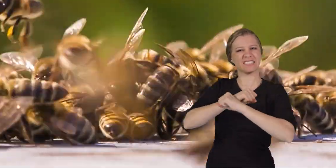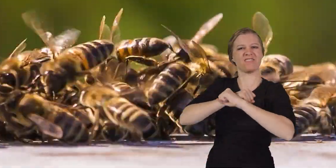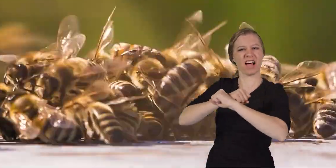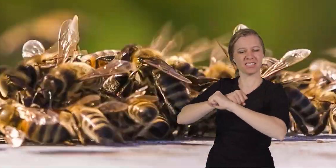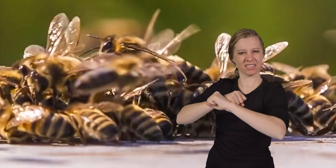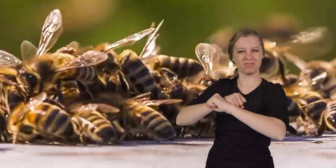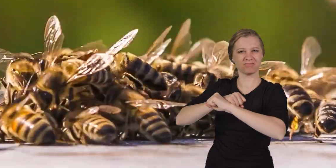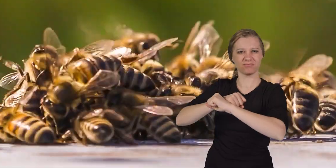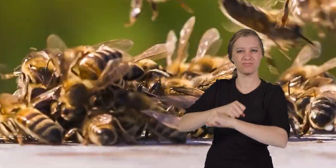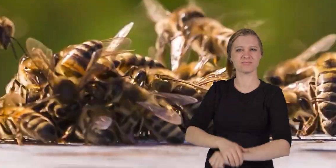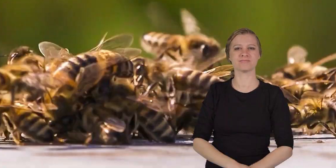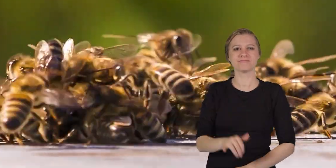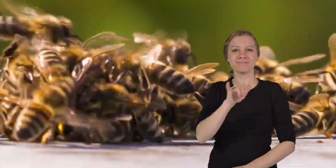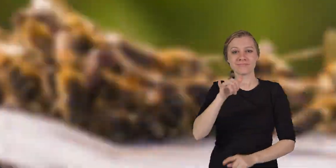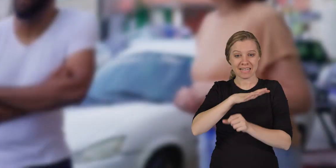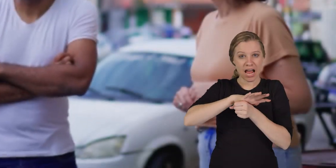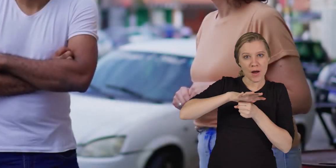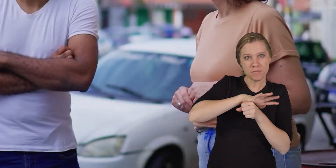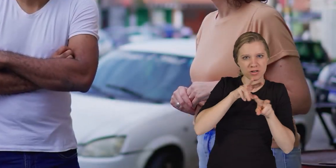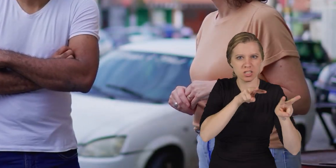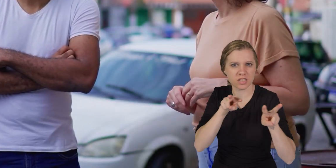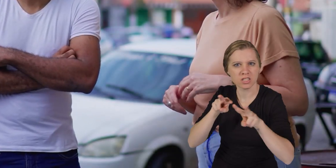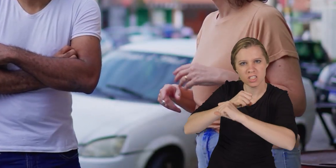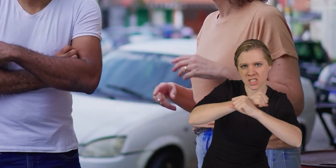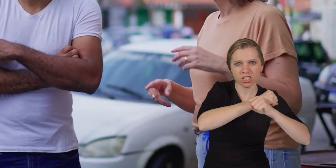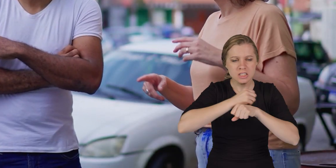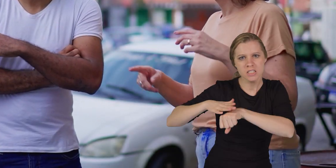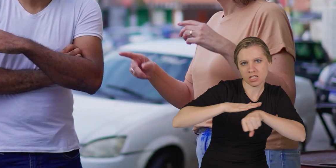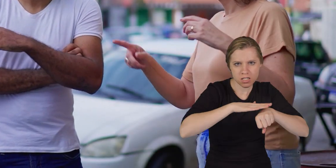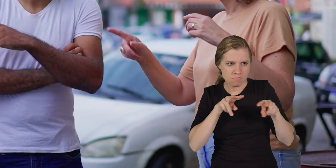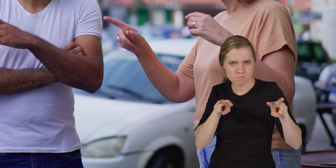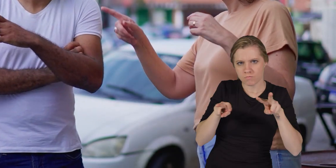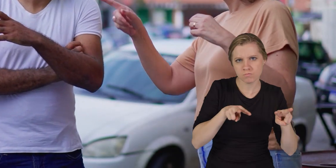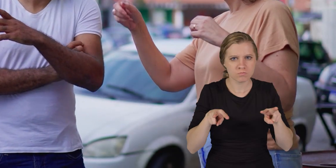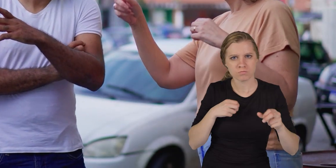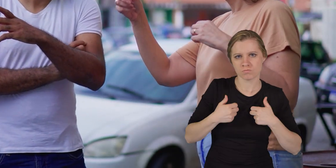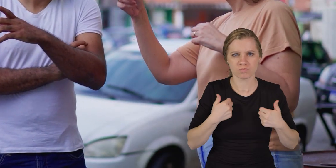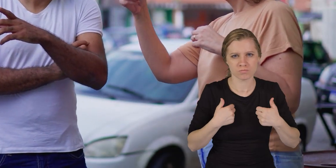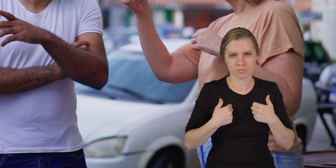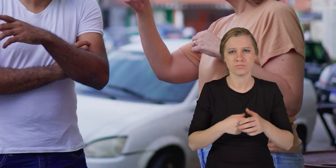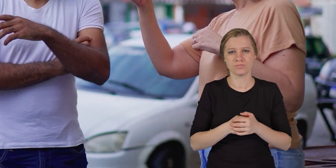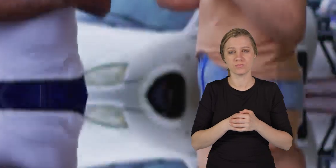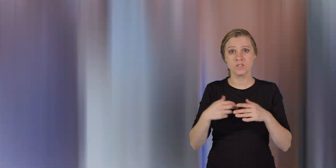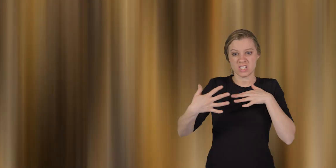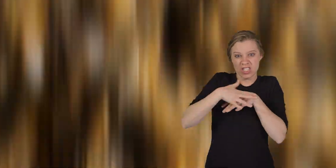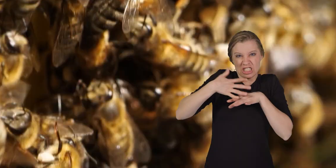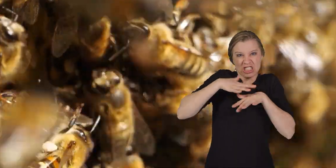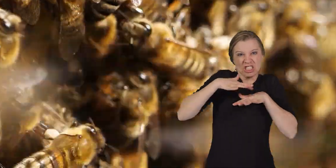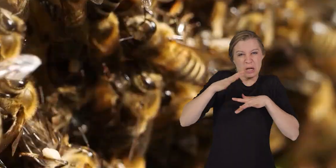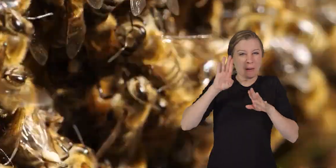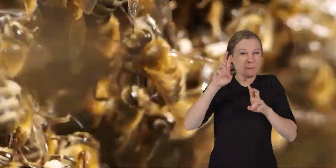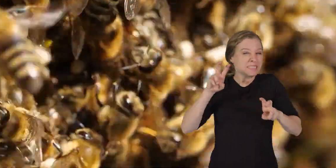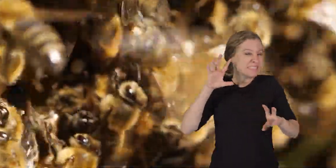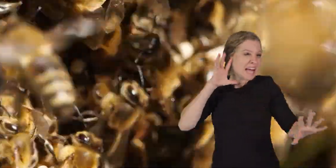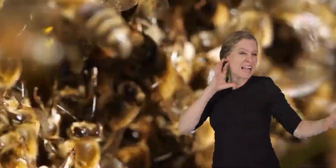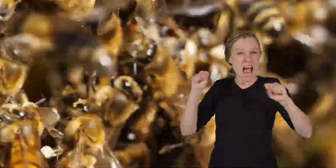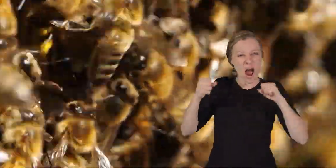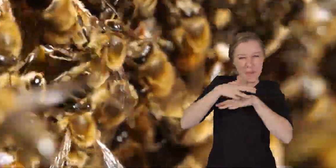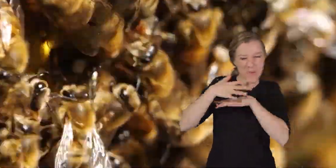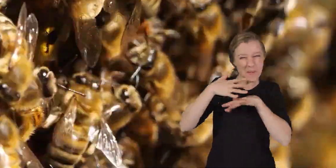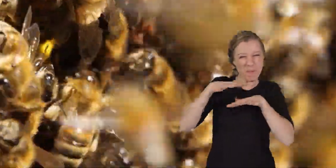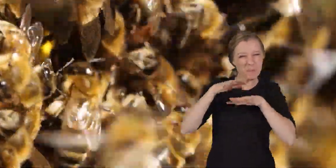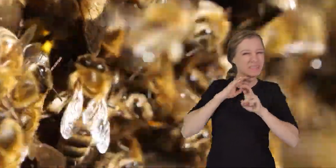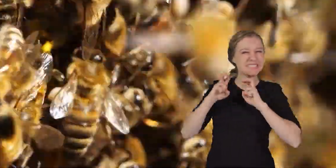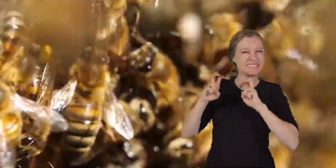behavior aggressive defense. It's like having a neighborhood watch that's always on high alert. When they swarm, their